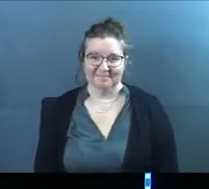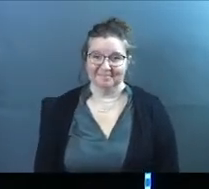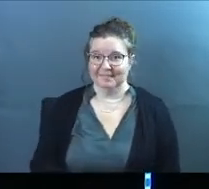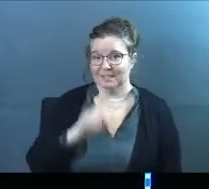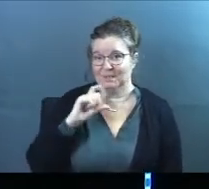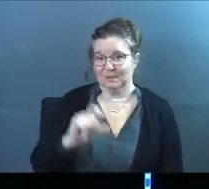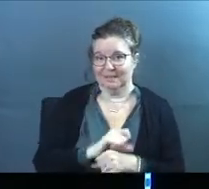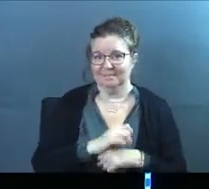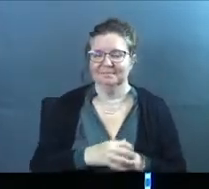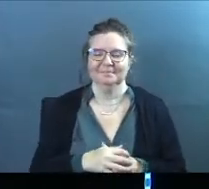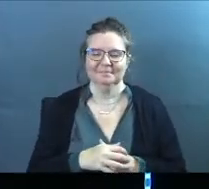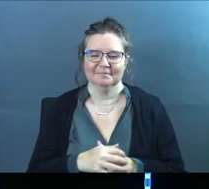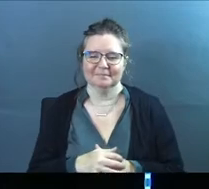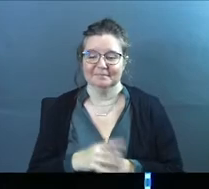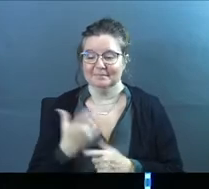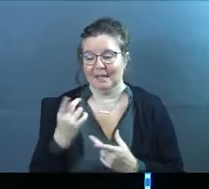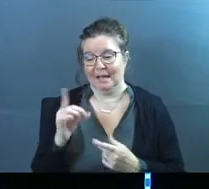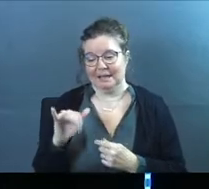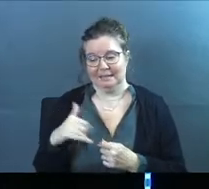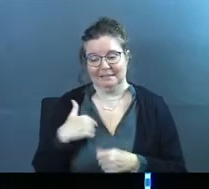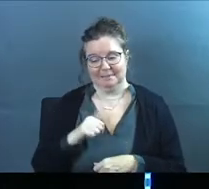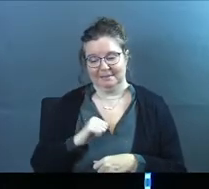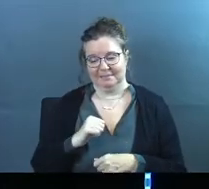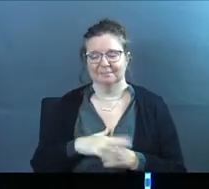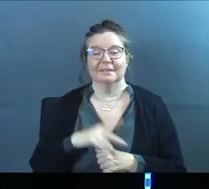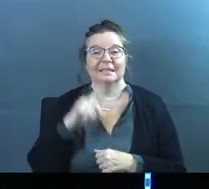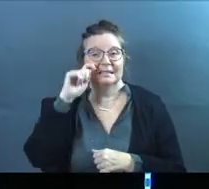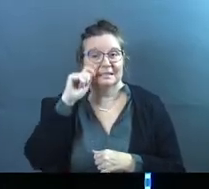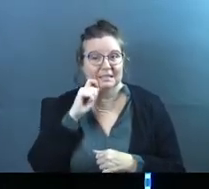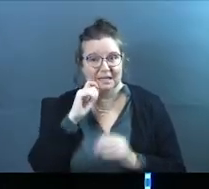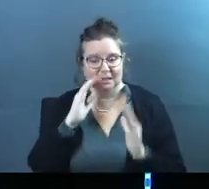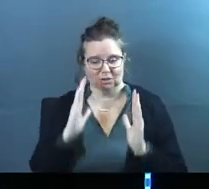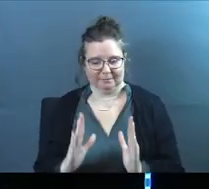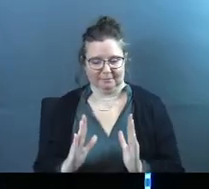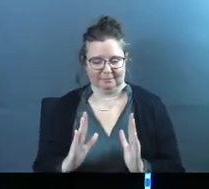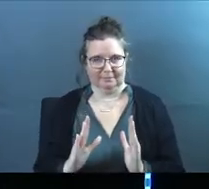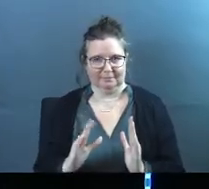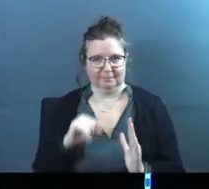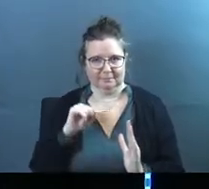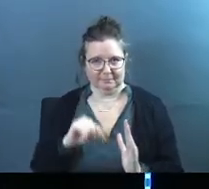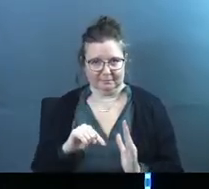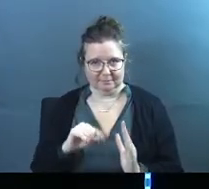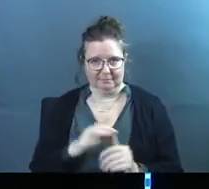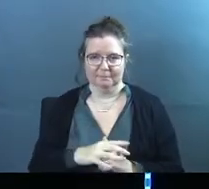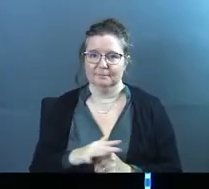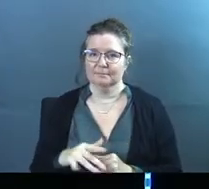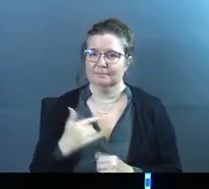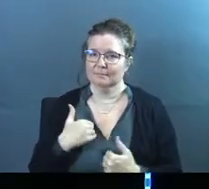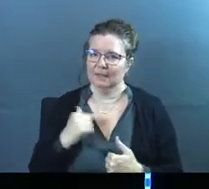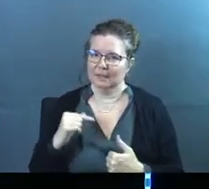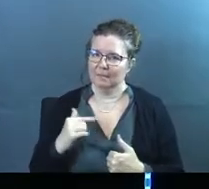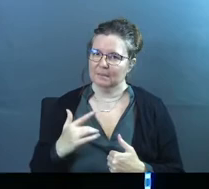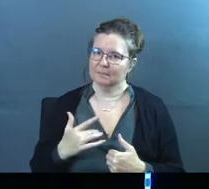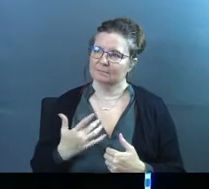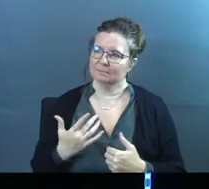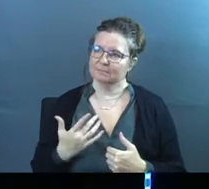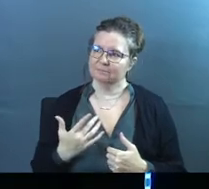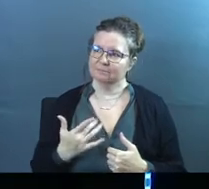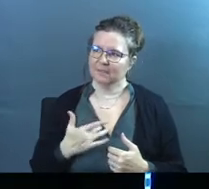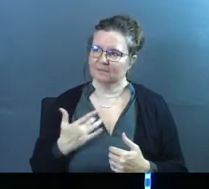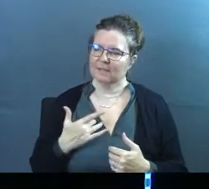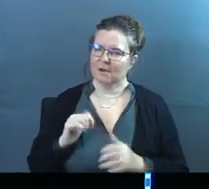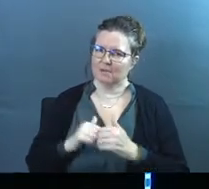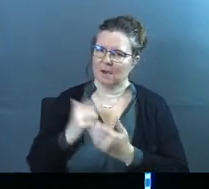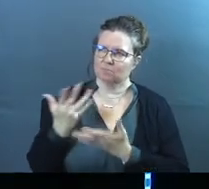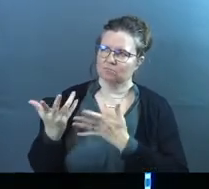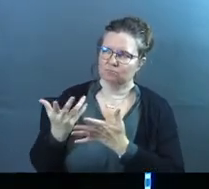It's real. I did it too. The teenager. So if you're in the teenager stage, you've had a little bit of a feel of this